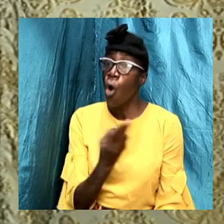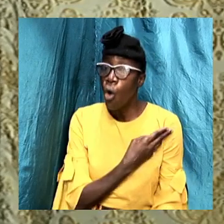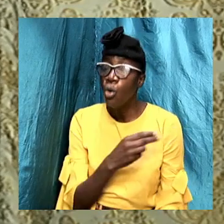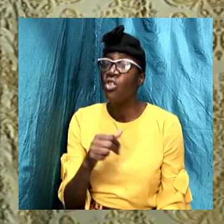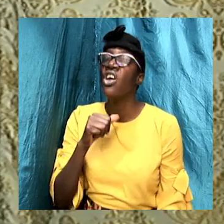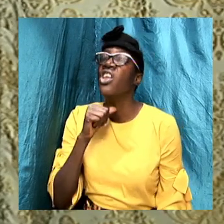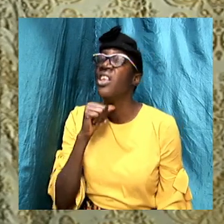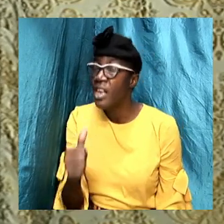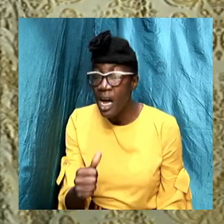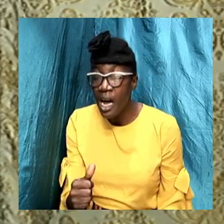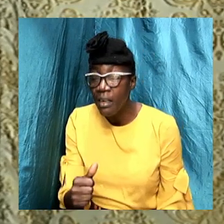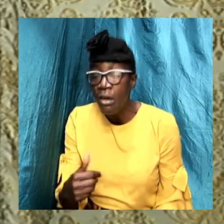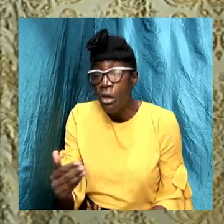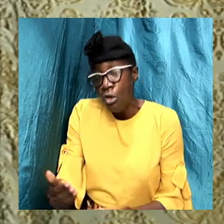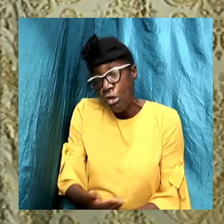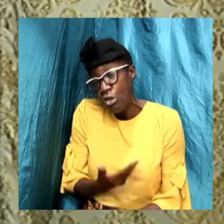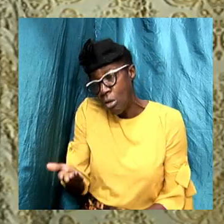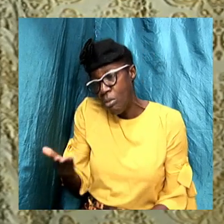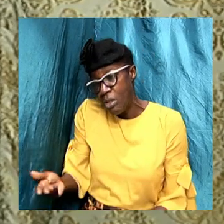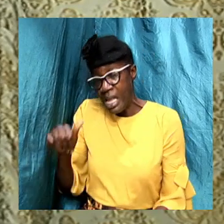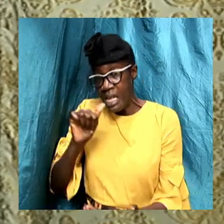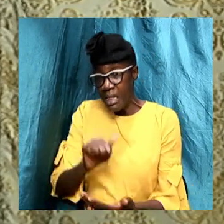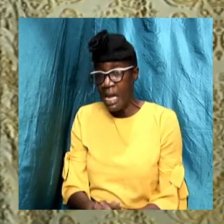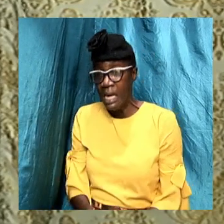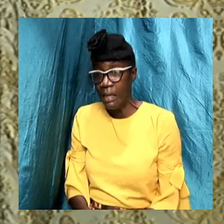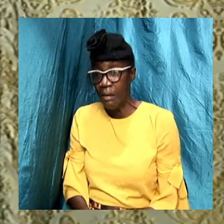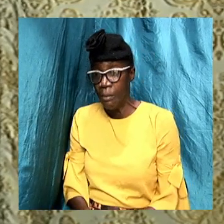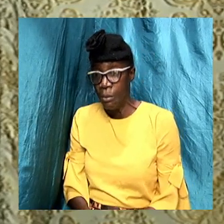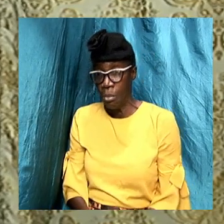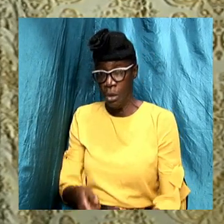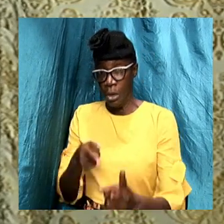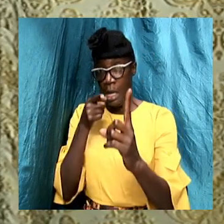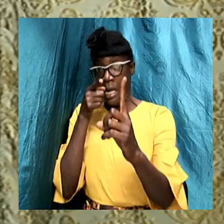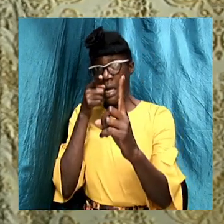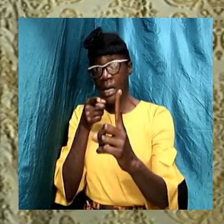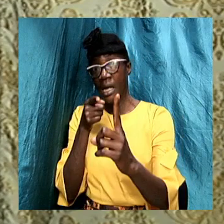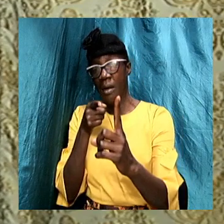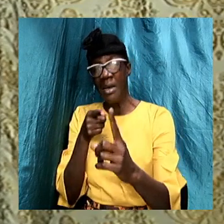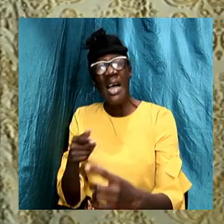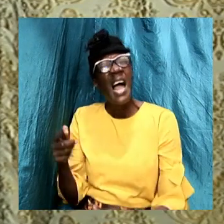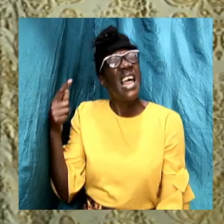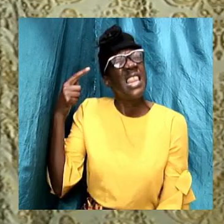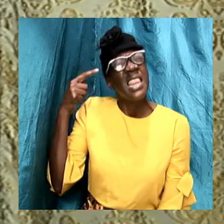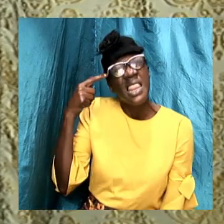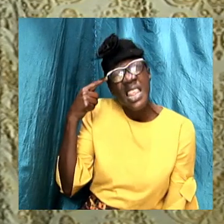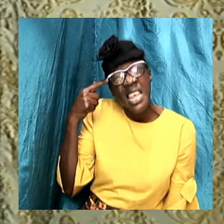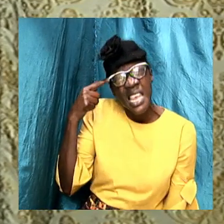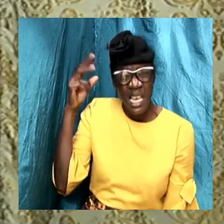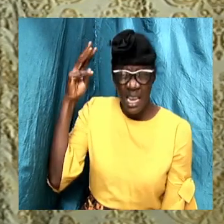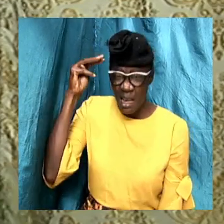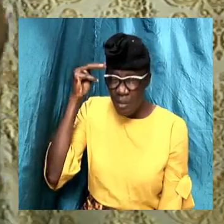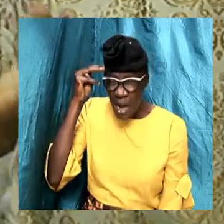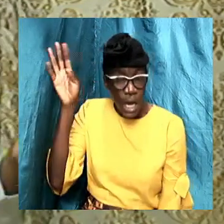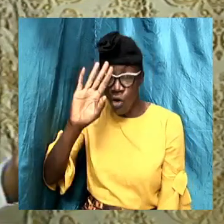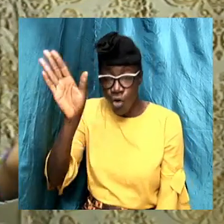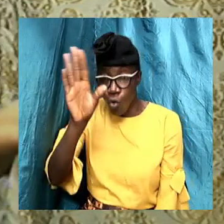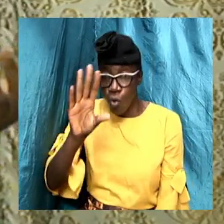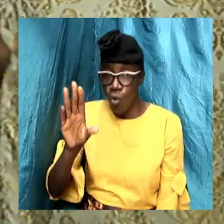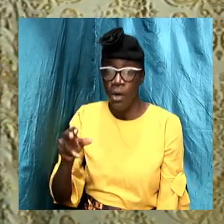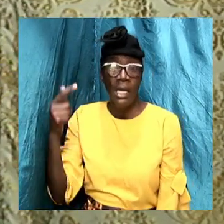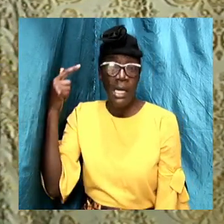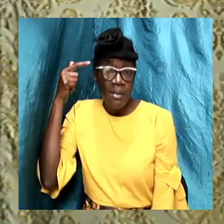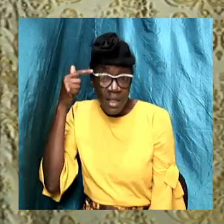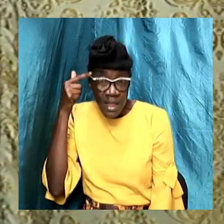of something that I conceptualize. It is not something that somebody tell me,